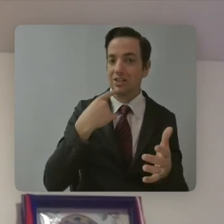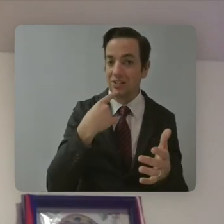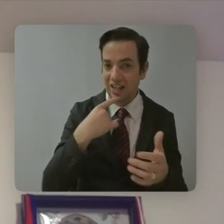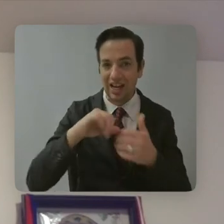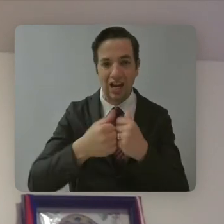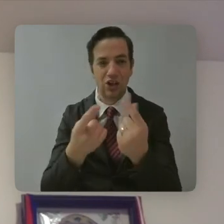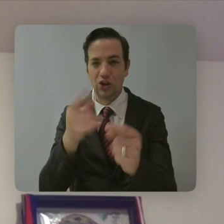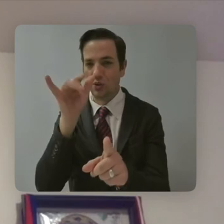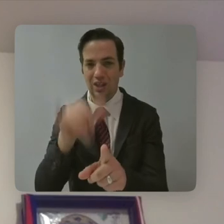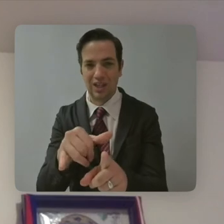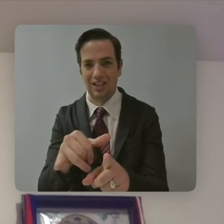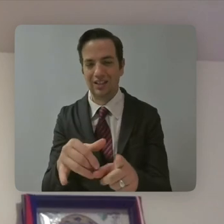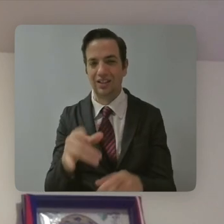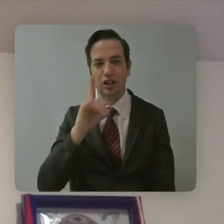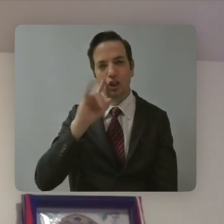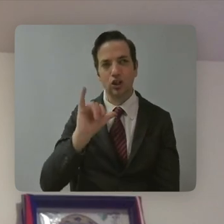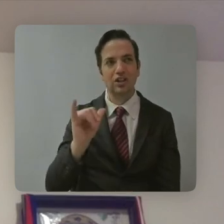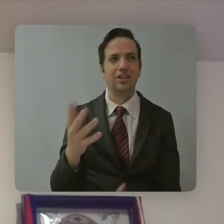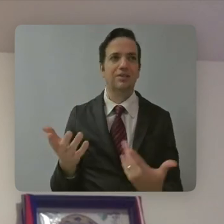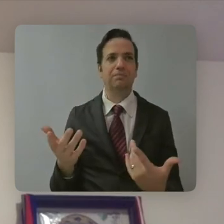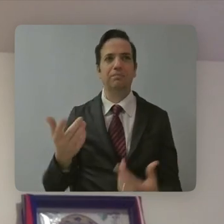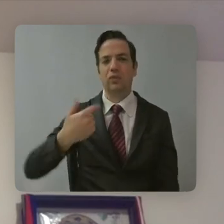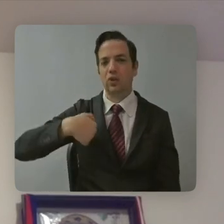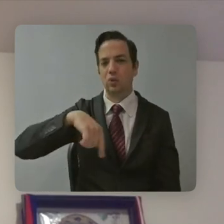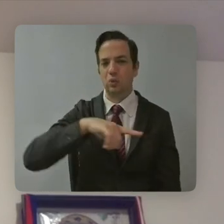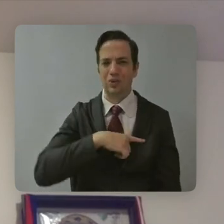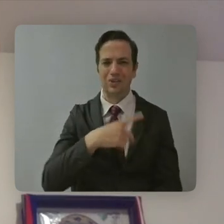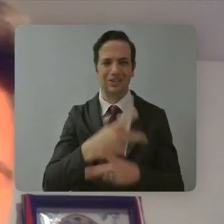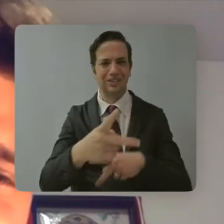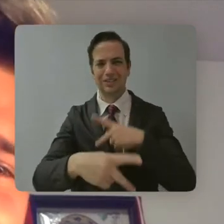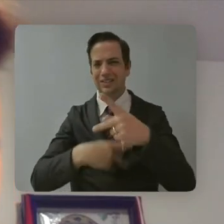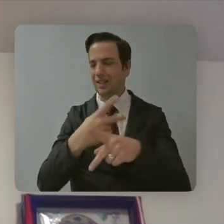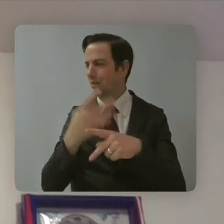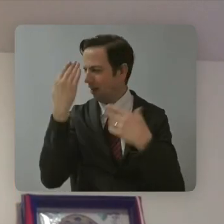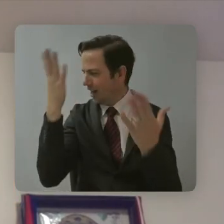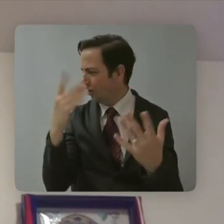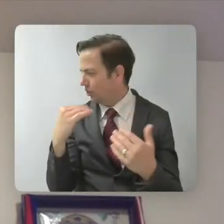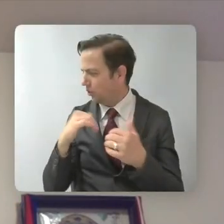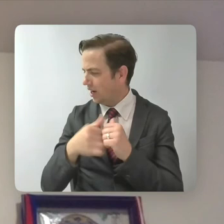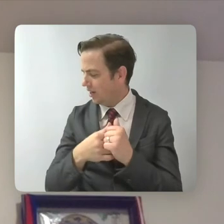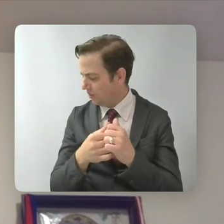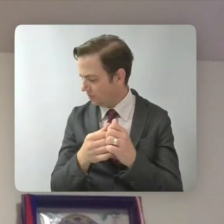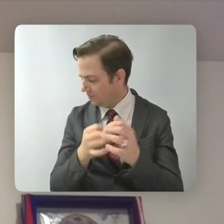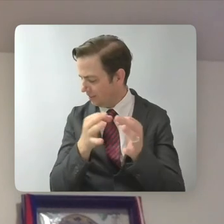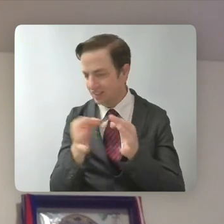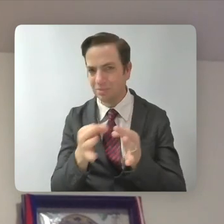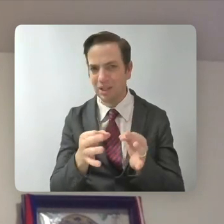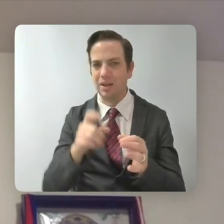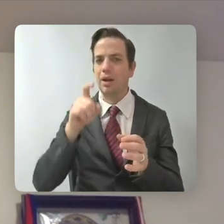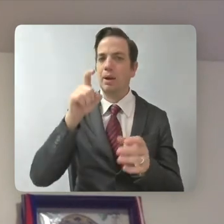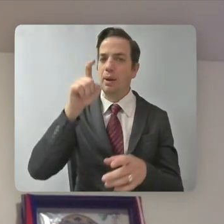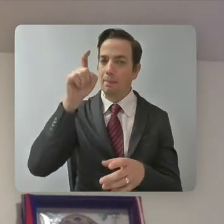like the image of, we are this type of, I don't know what it is, but it's like, if you don't fit that image that you're too